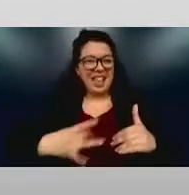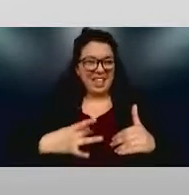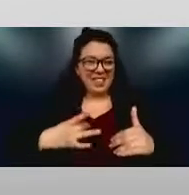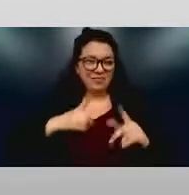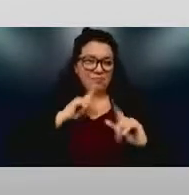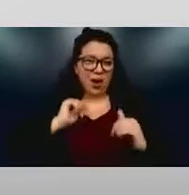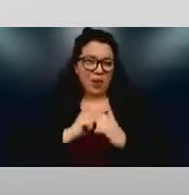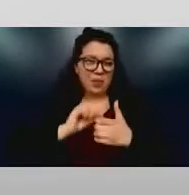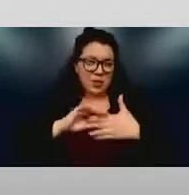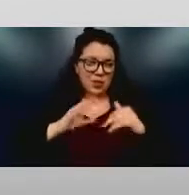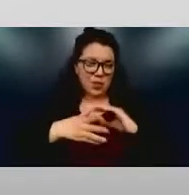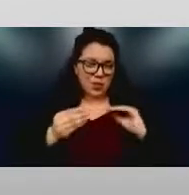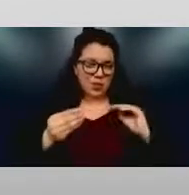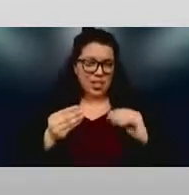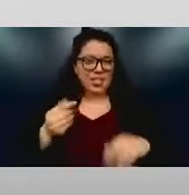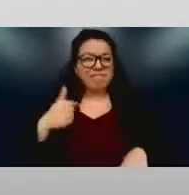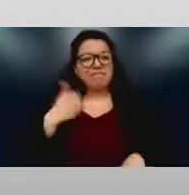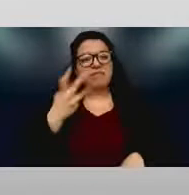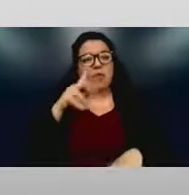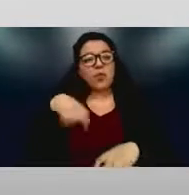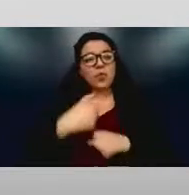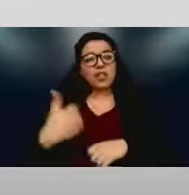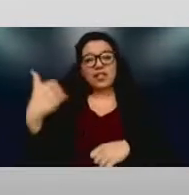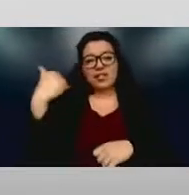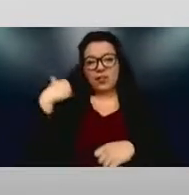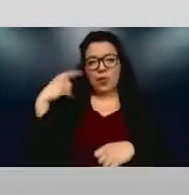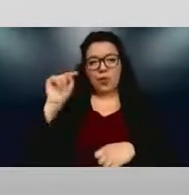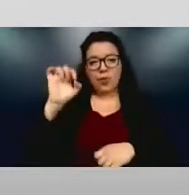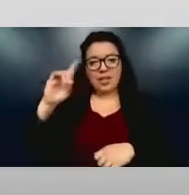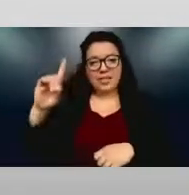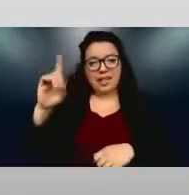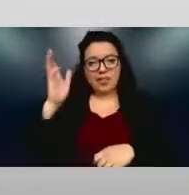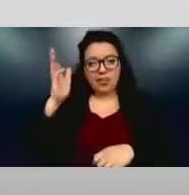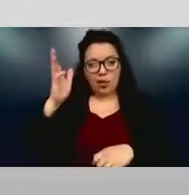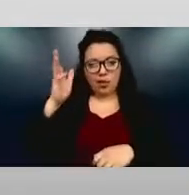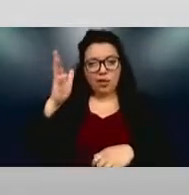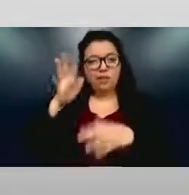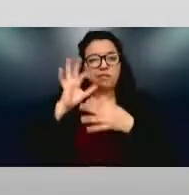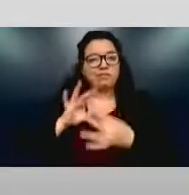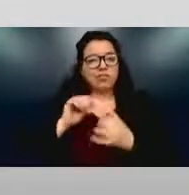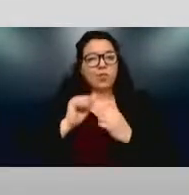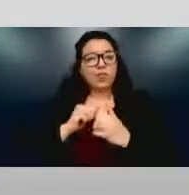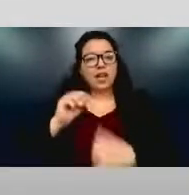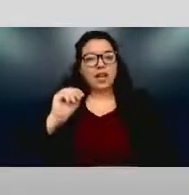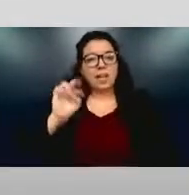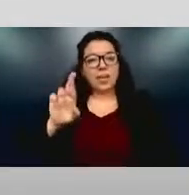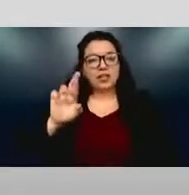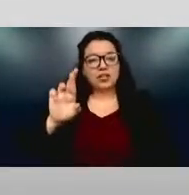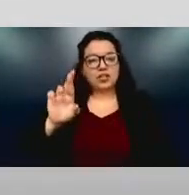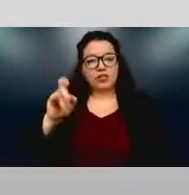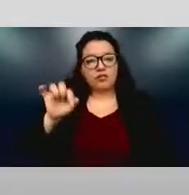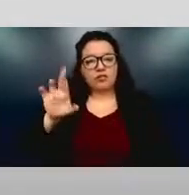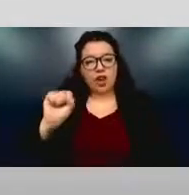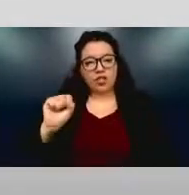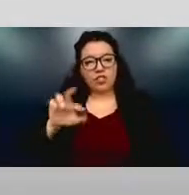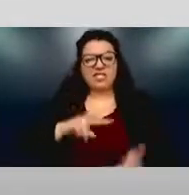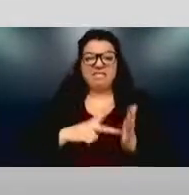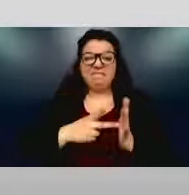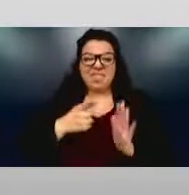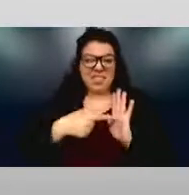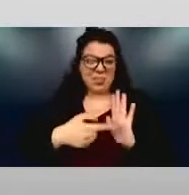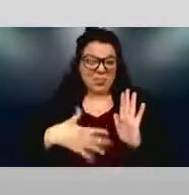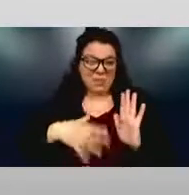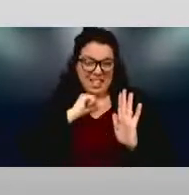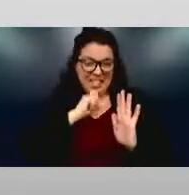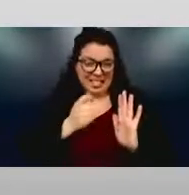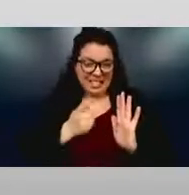gave a TED talk a couple of years ago and it was framed around Mr. Rogers. So I might be dating myself a little bit, but we, you know, Mr. Rogers